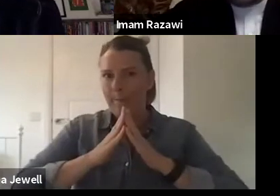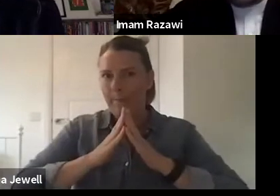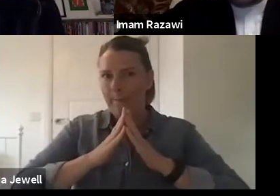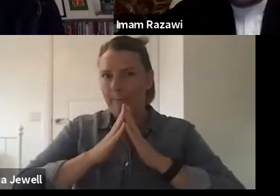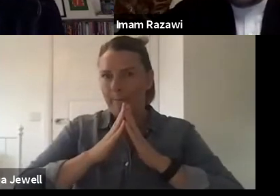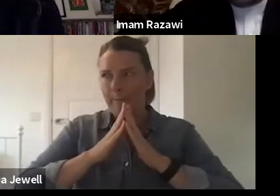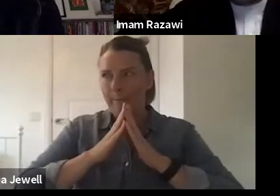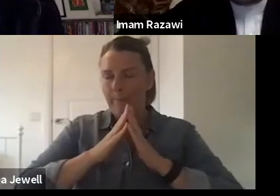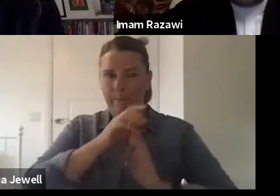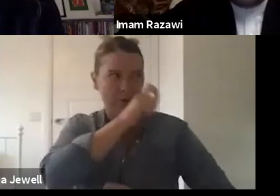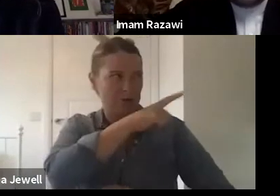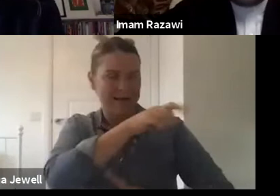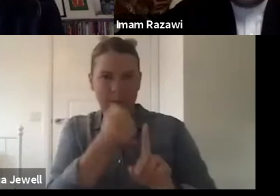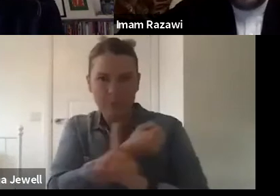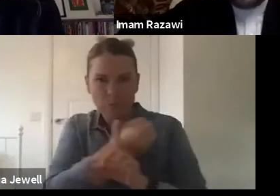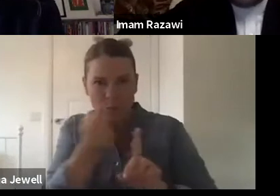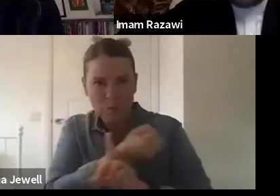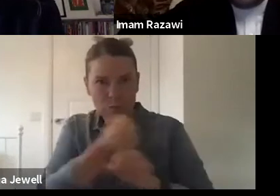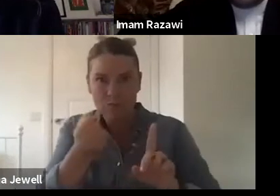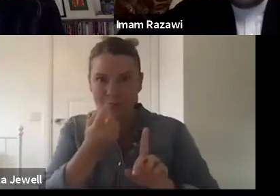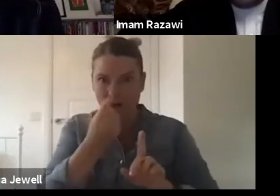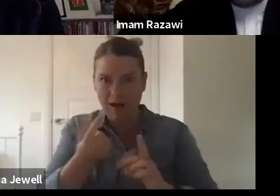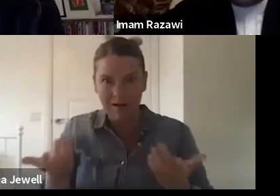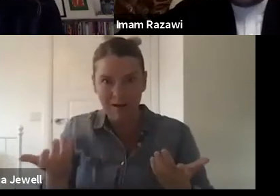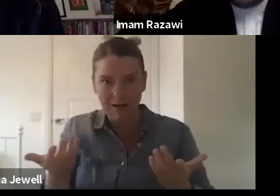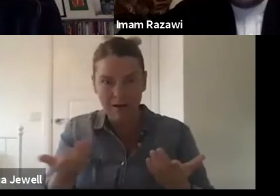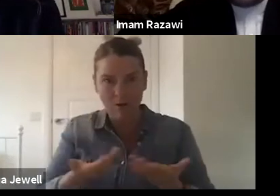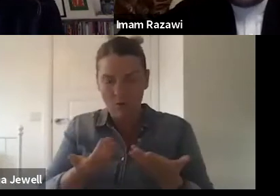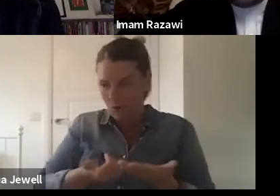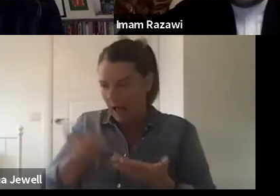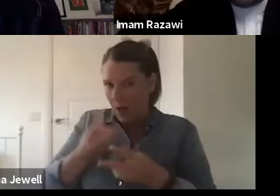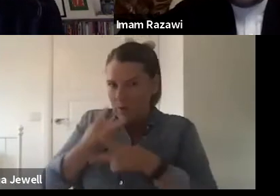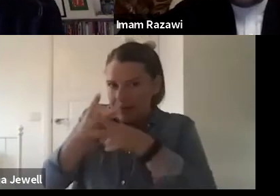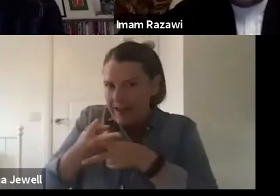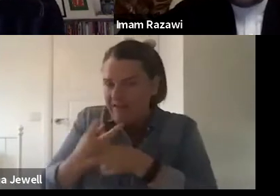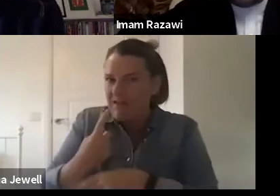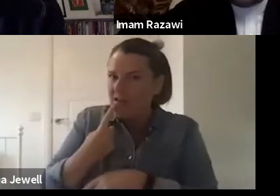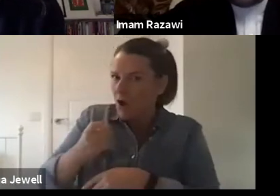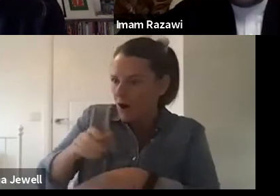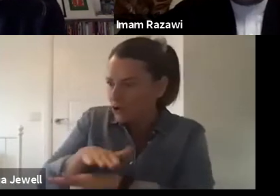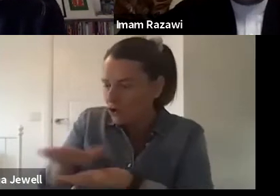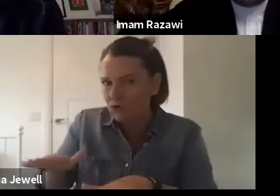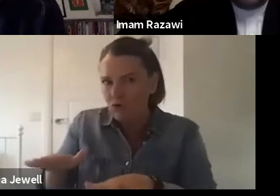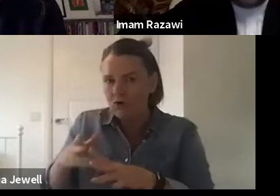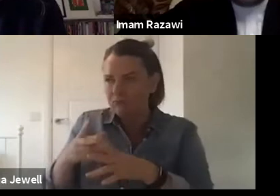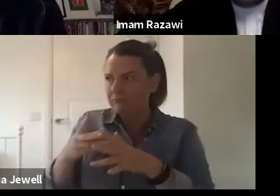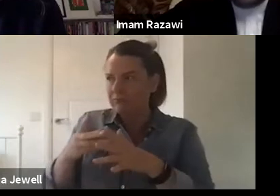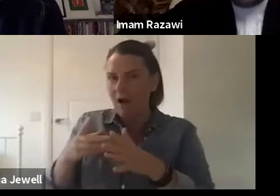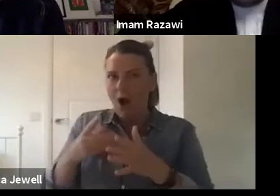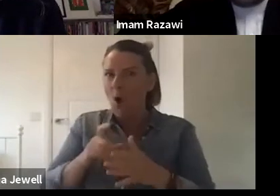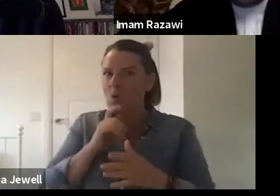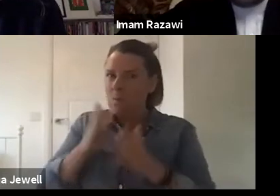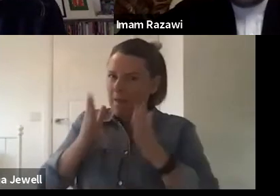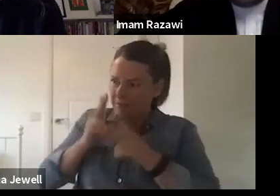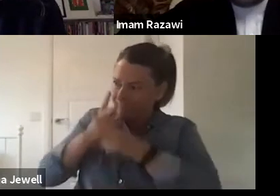burden of emotional care and caring for young children and older people is landing much more on women than others.